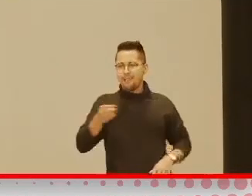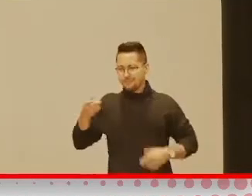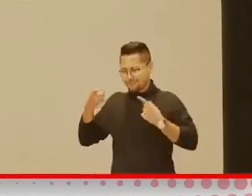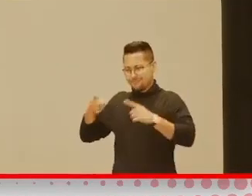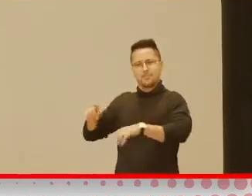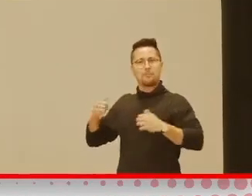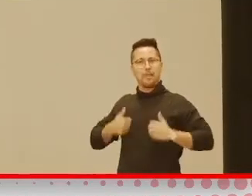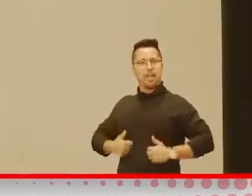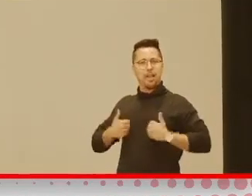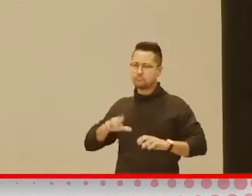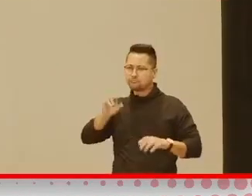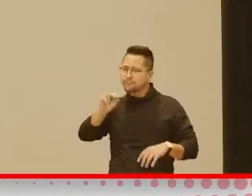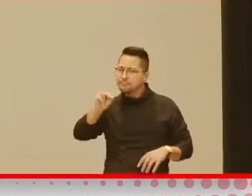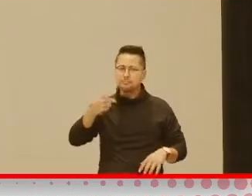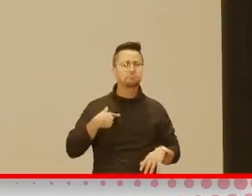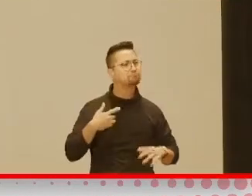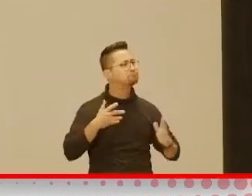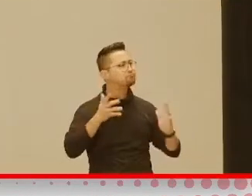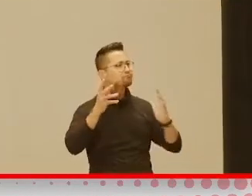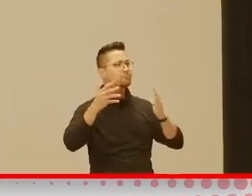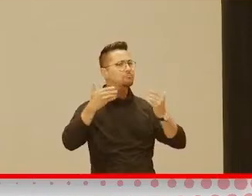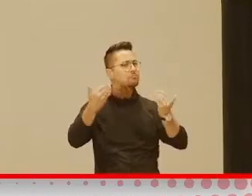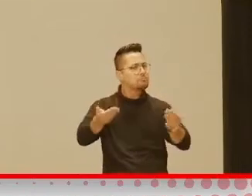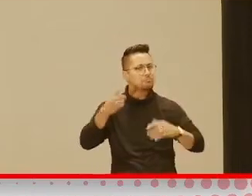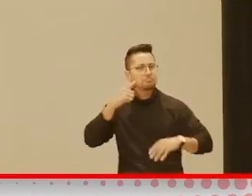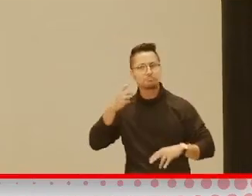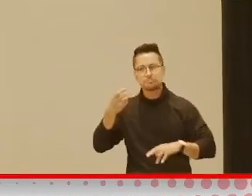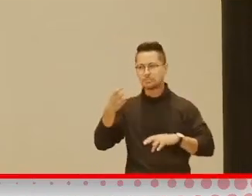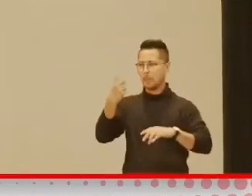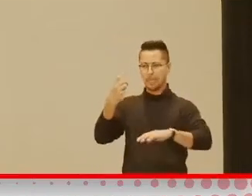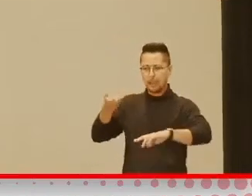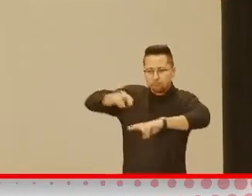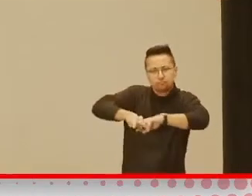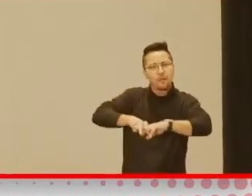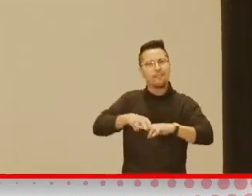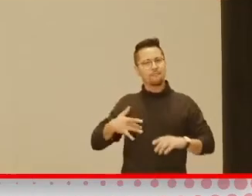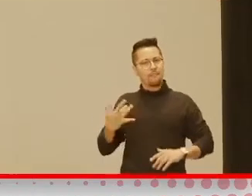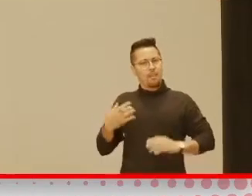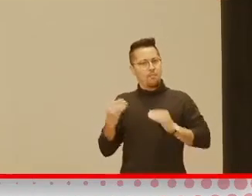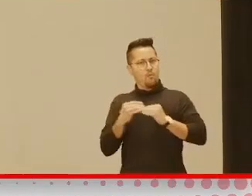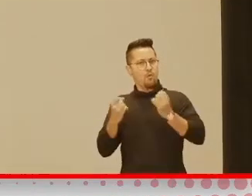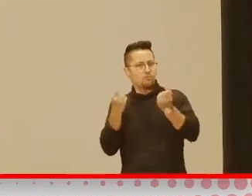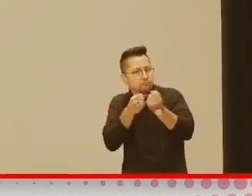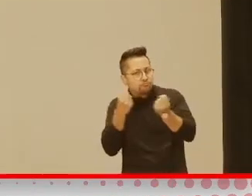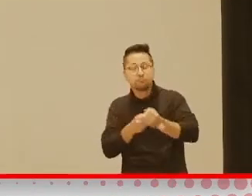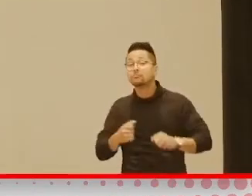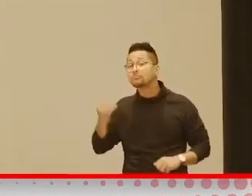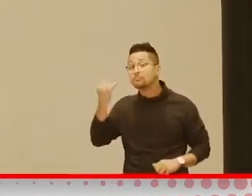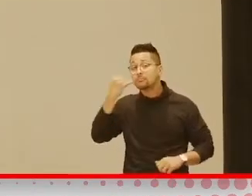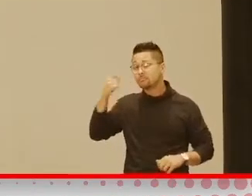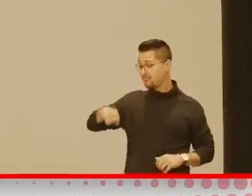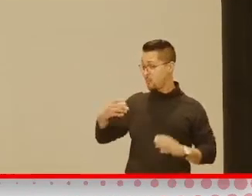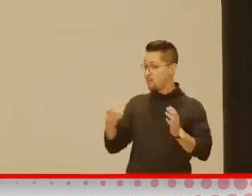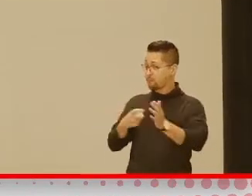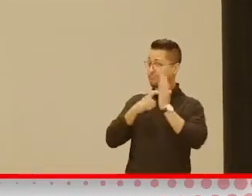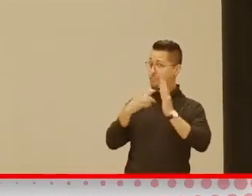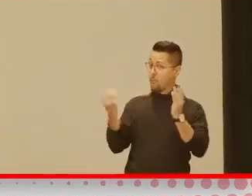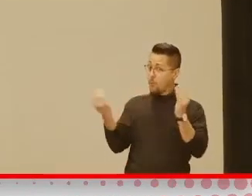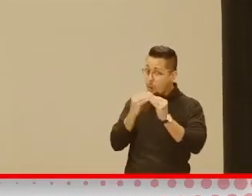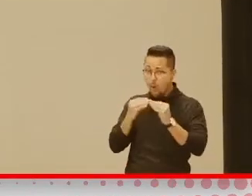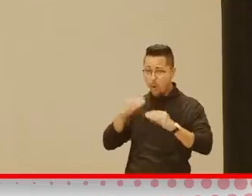just giving them something to give them a little bit of support. If they needed a little bit more support than just that plastic